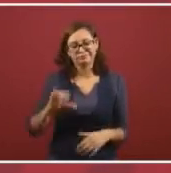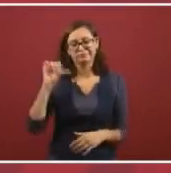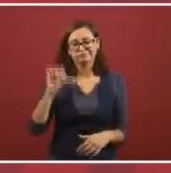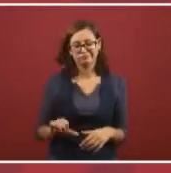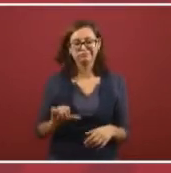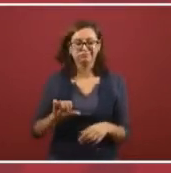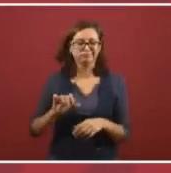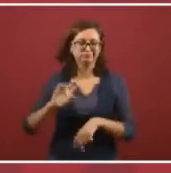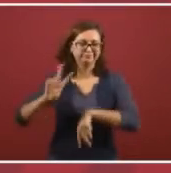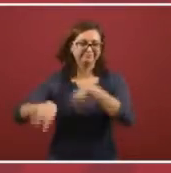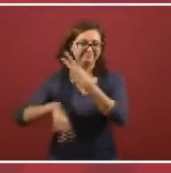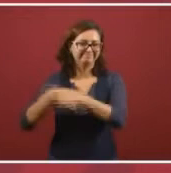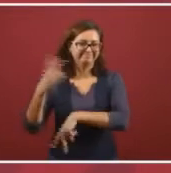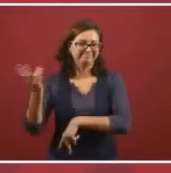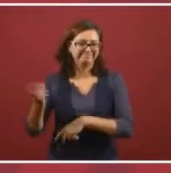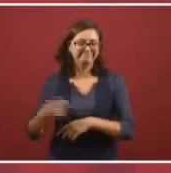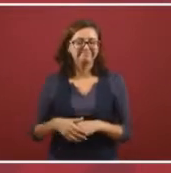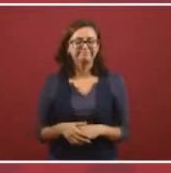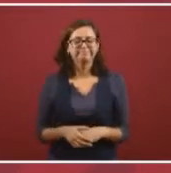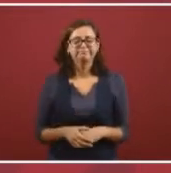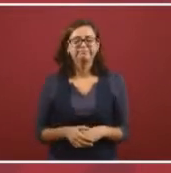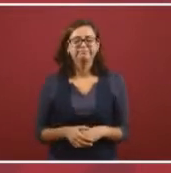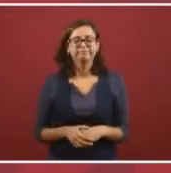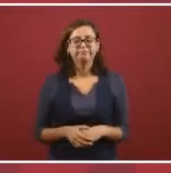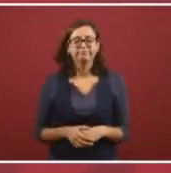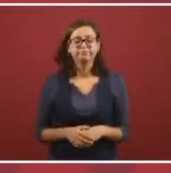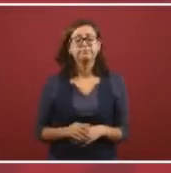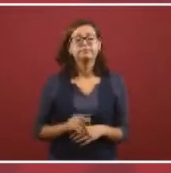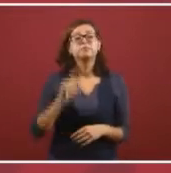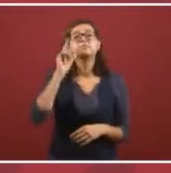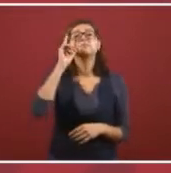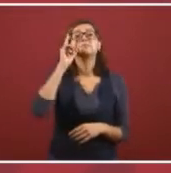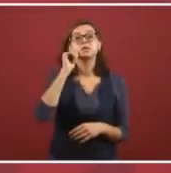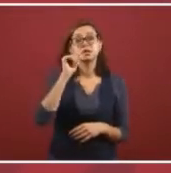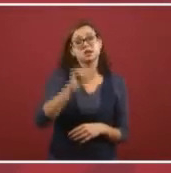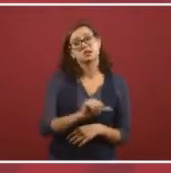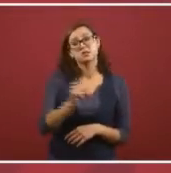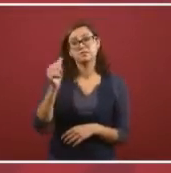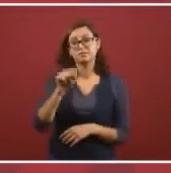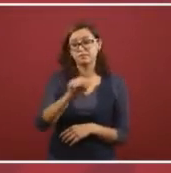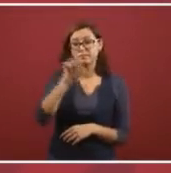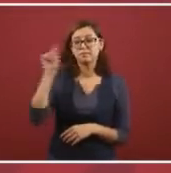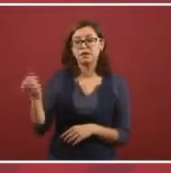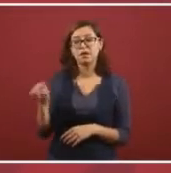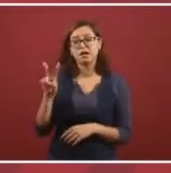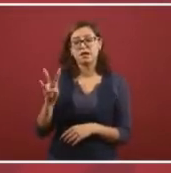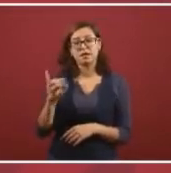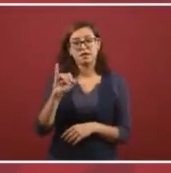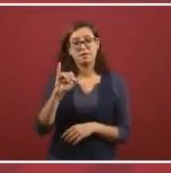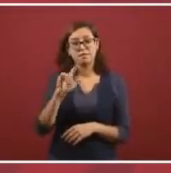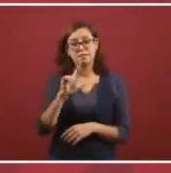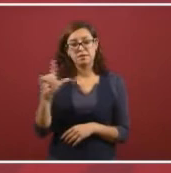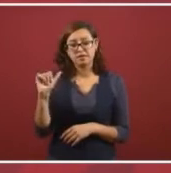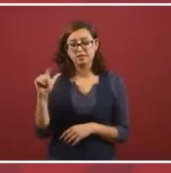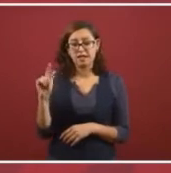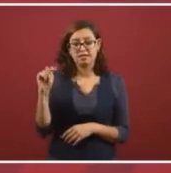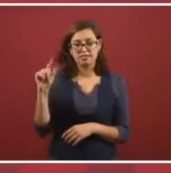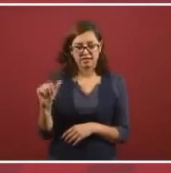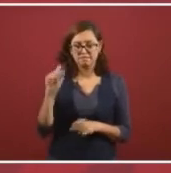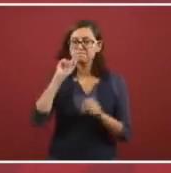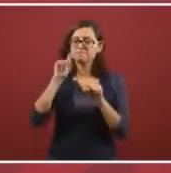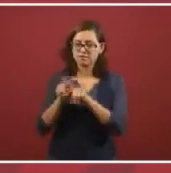And we are now going to Villalta in Oaxaca.